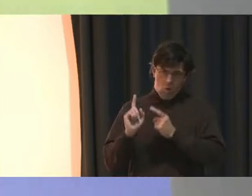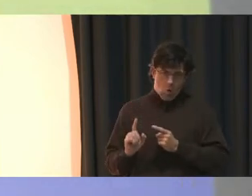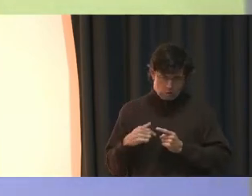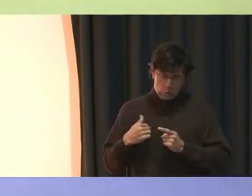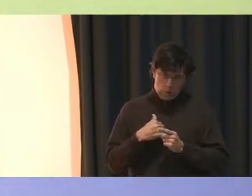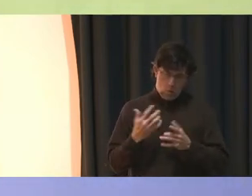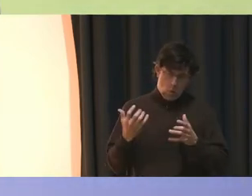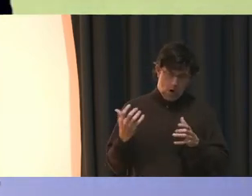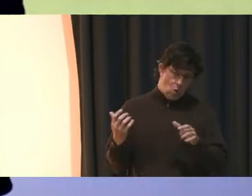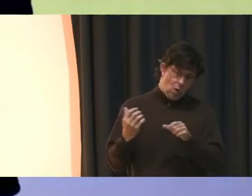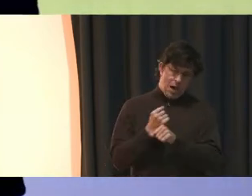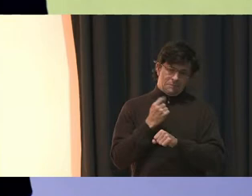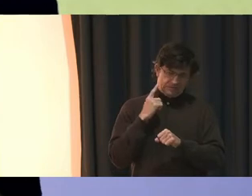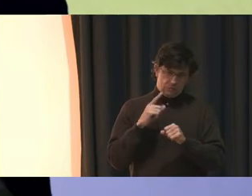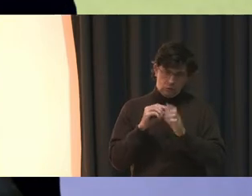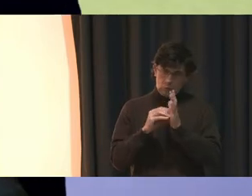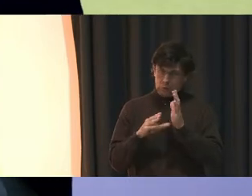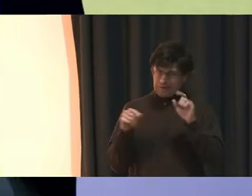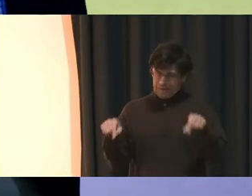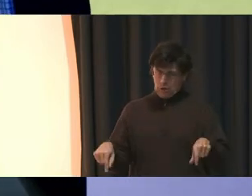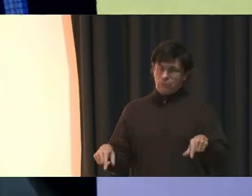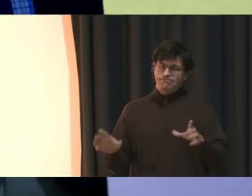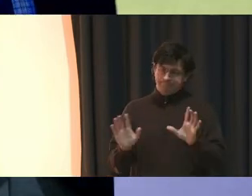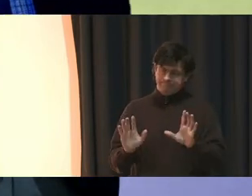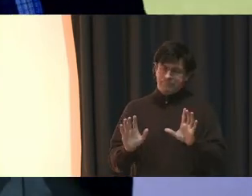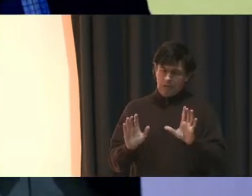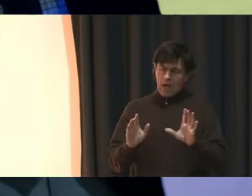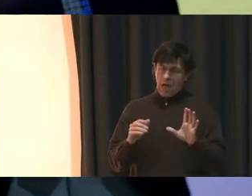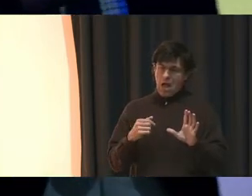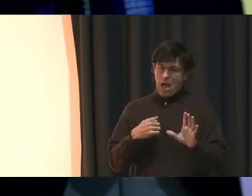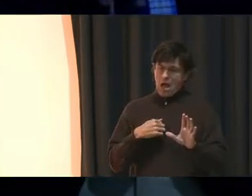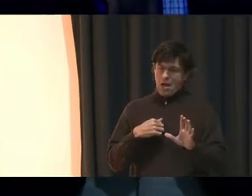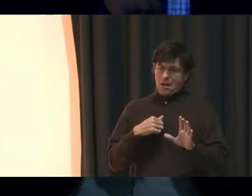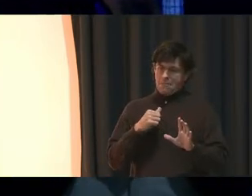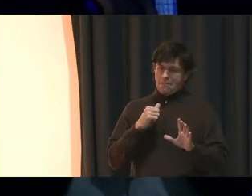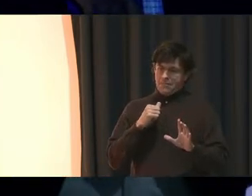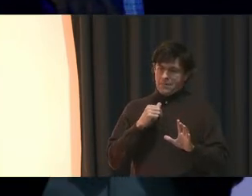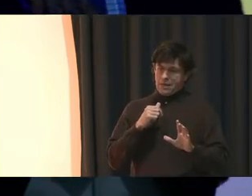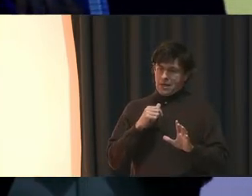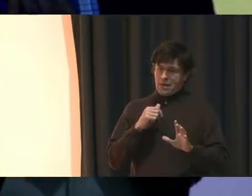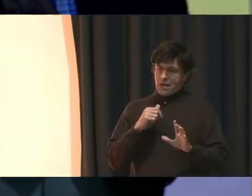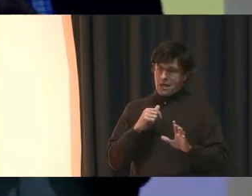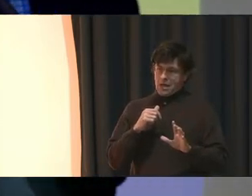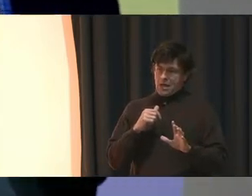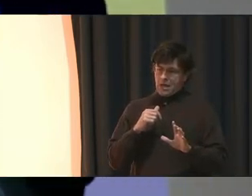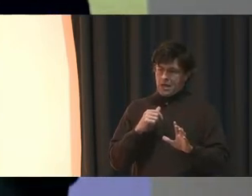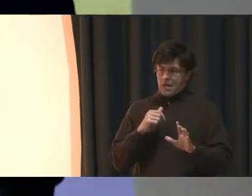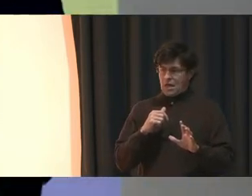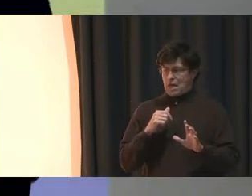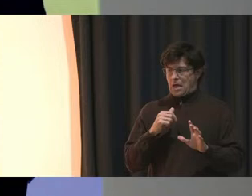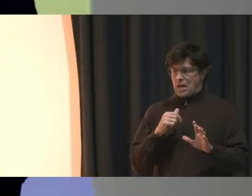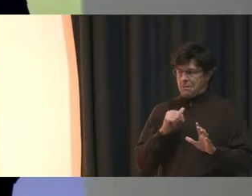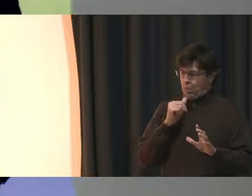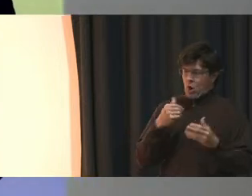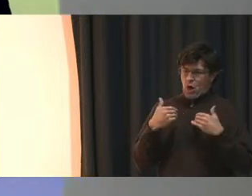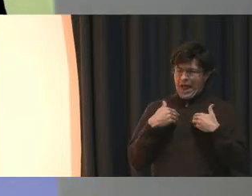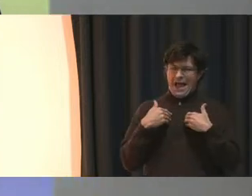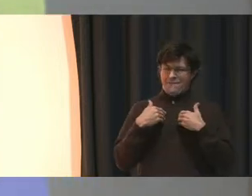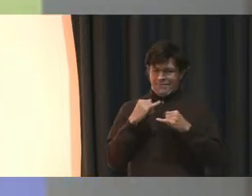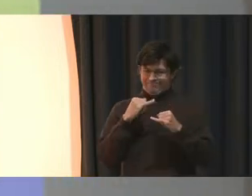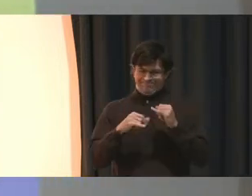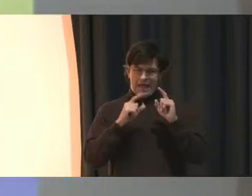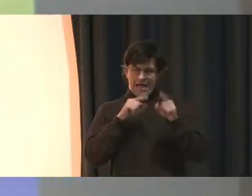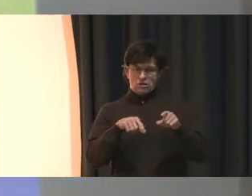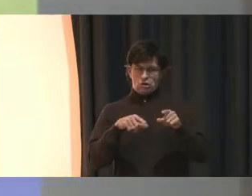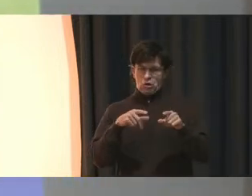to accomplish for our students here. Again, I'm not going to have the answer of fixing, I think, what you're expecting me to